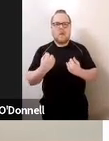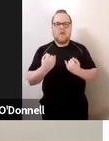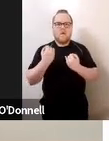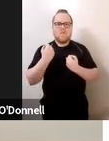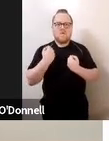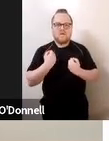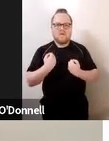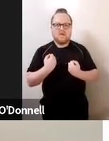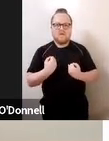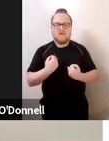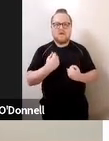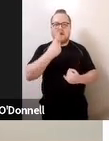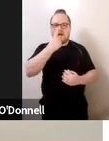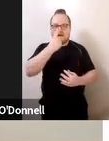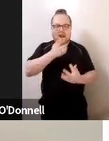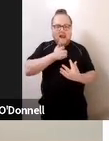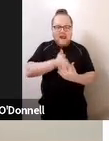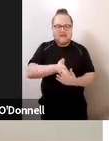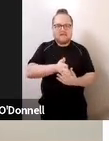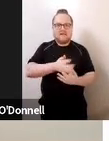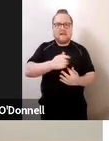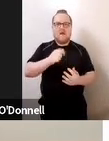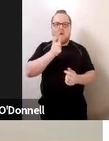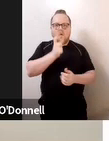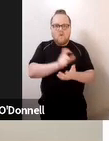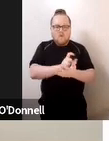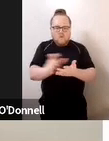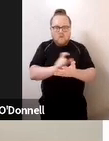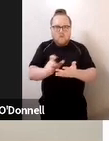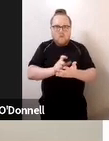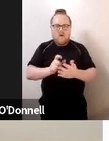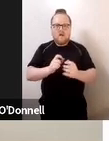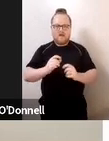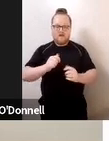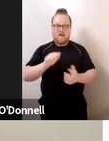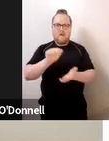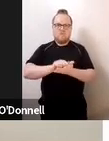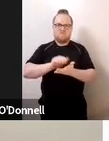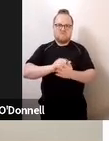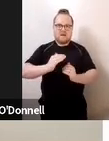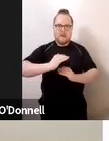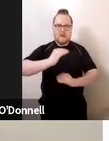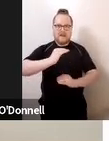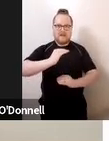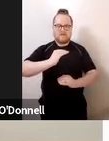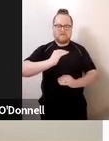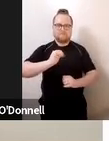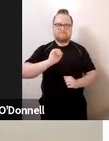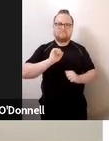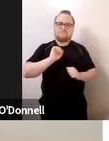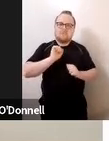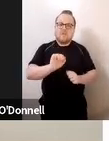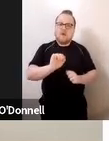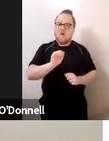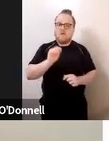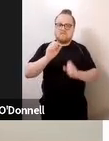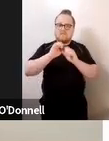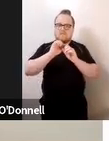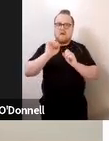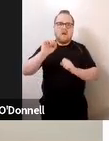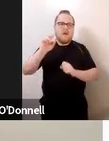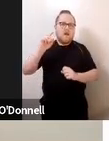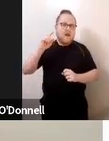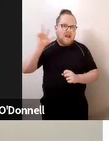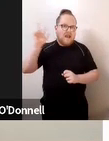with magnification she describes herself as very hard of hearing and she wears two hearing aids